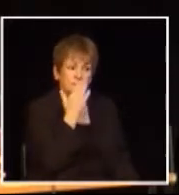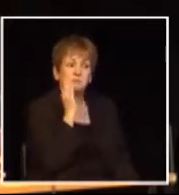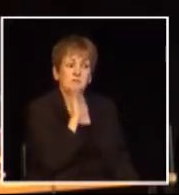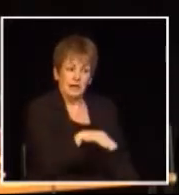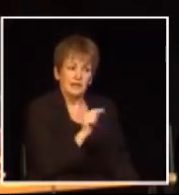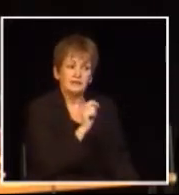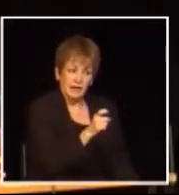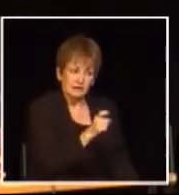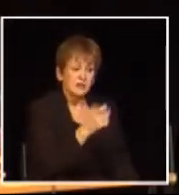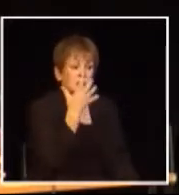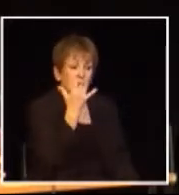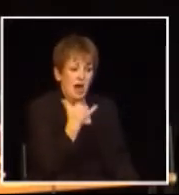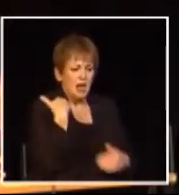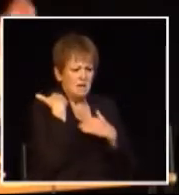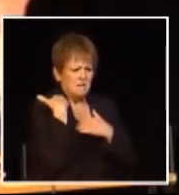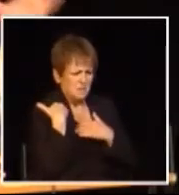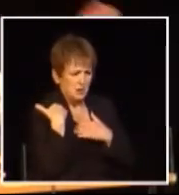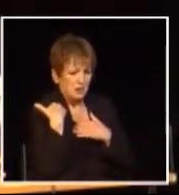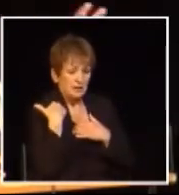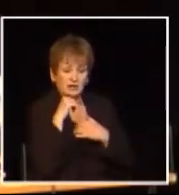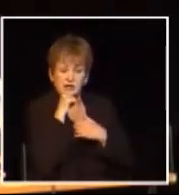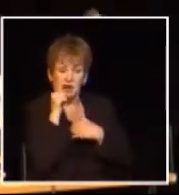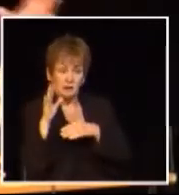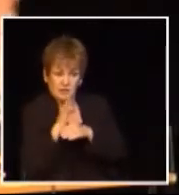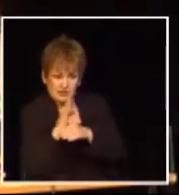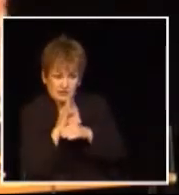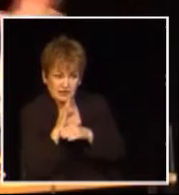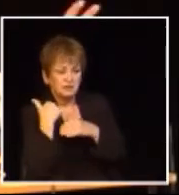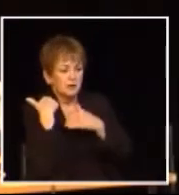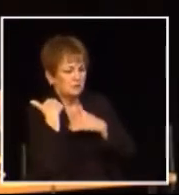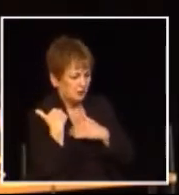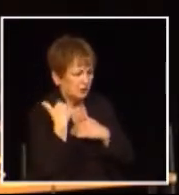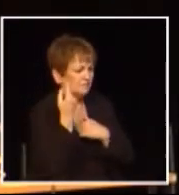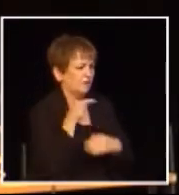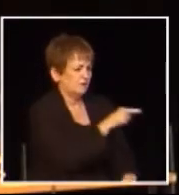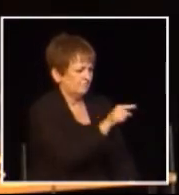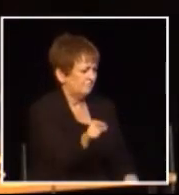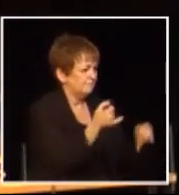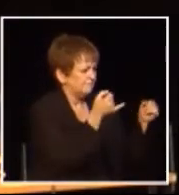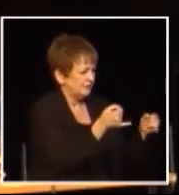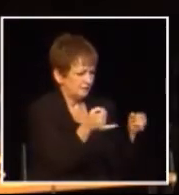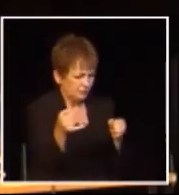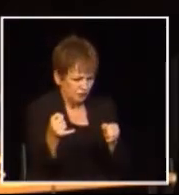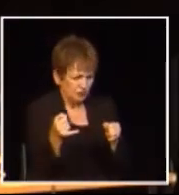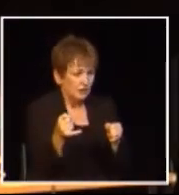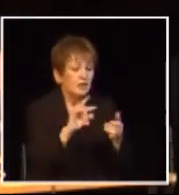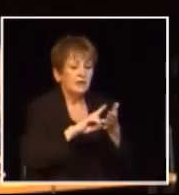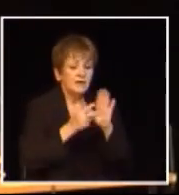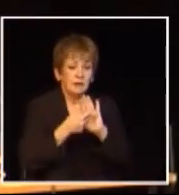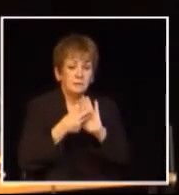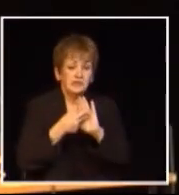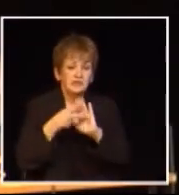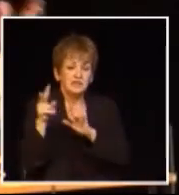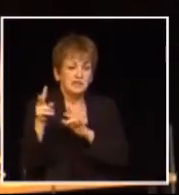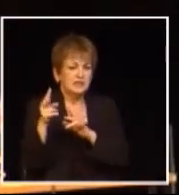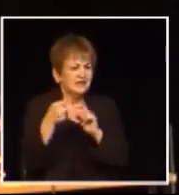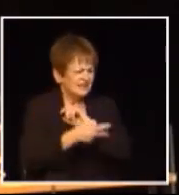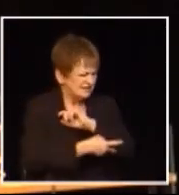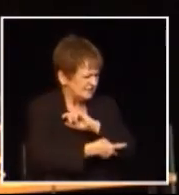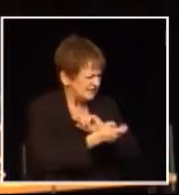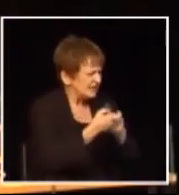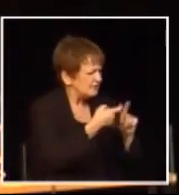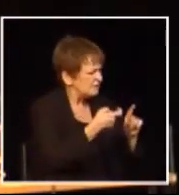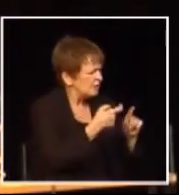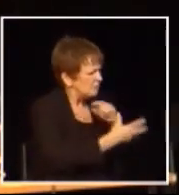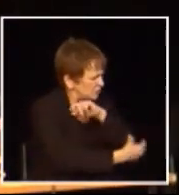it's a very bad tax because it transfers the burden from corporations onto consumers you're robbing from the poor to pay